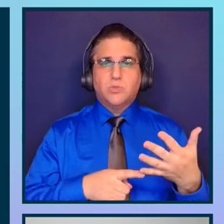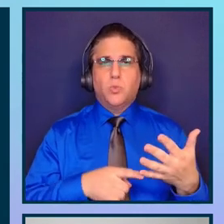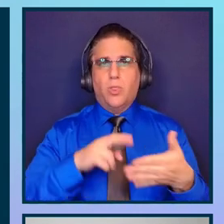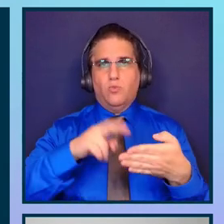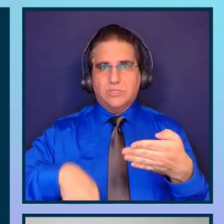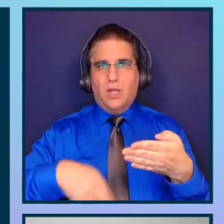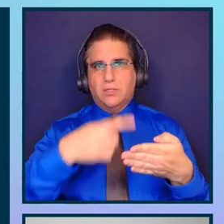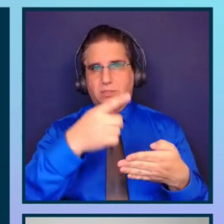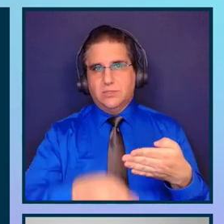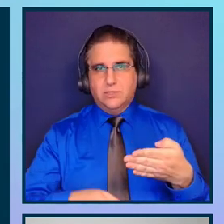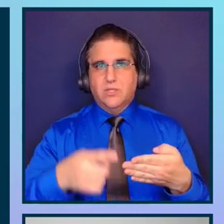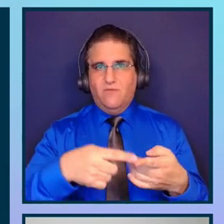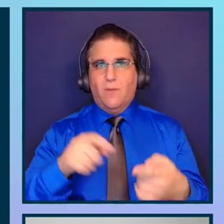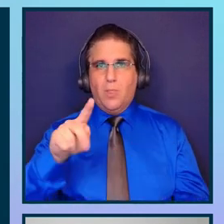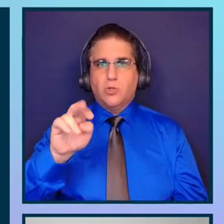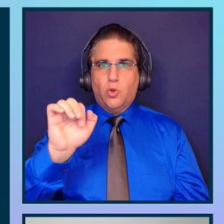on the terminal.